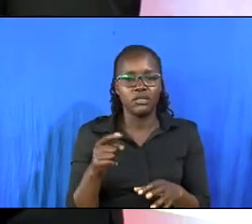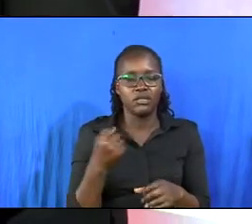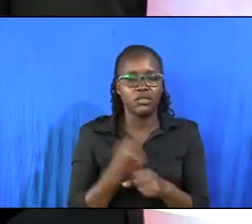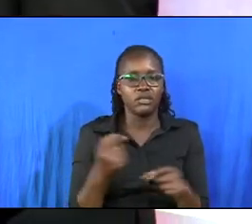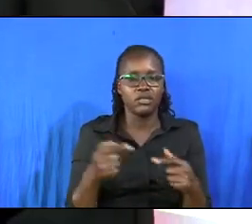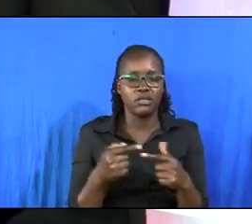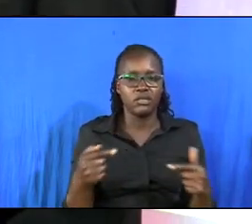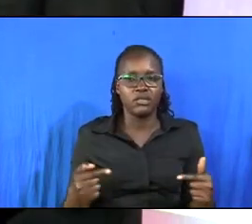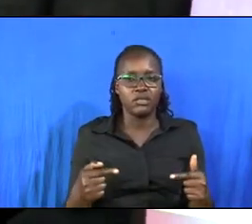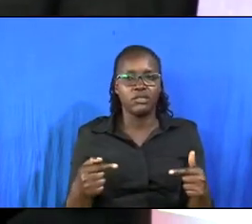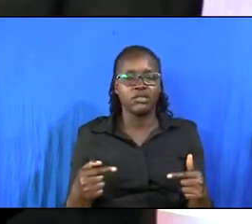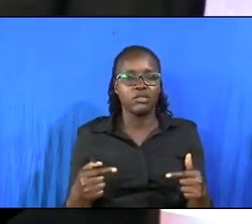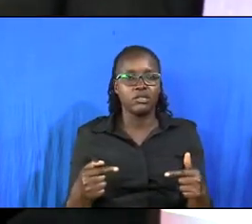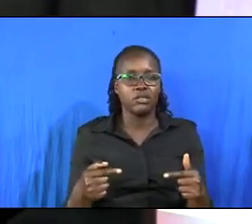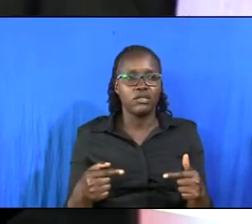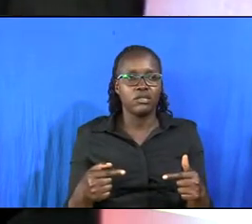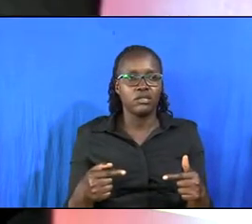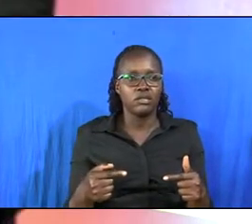that which is wrong.